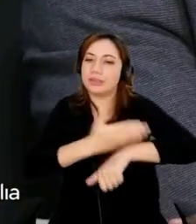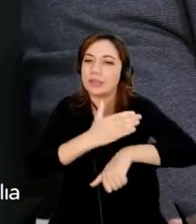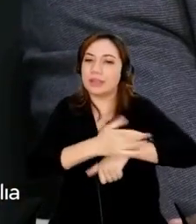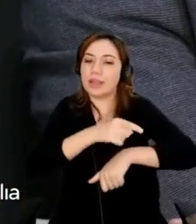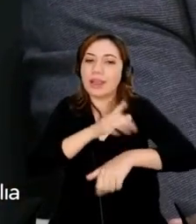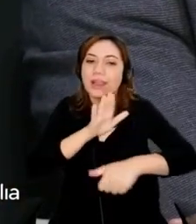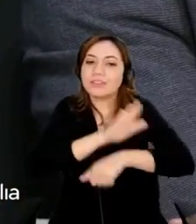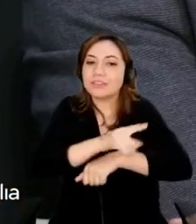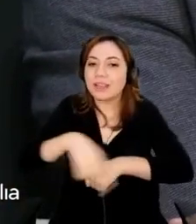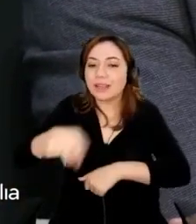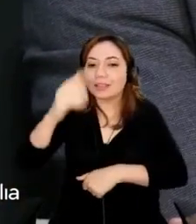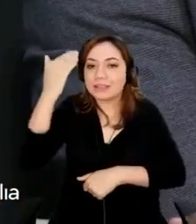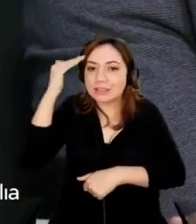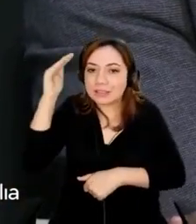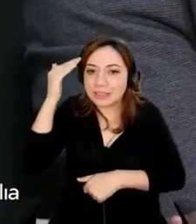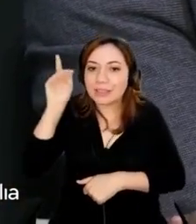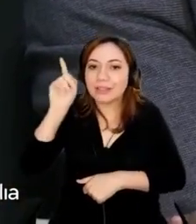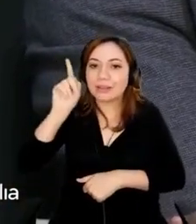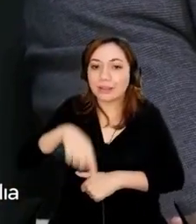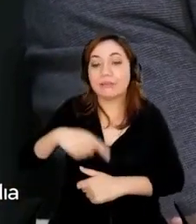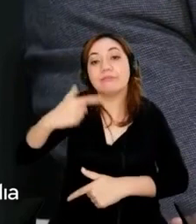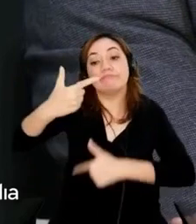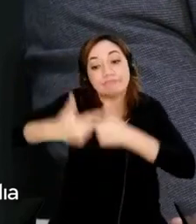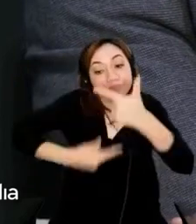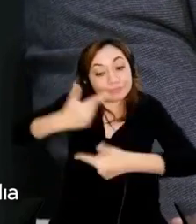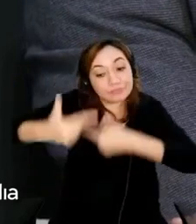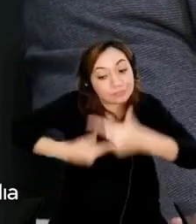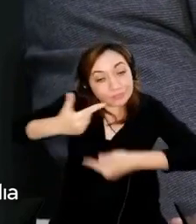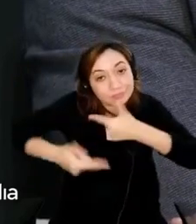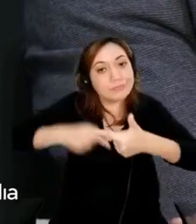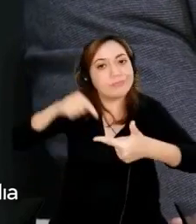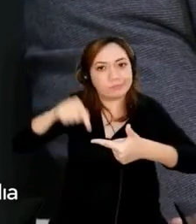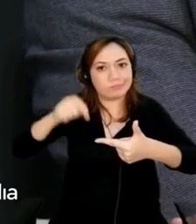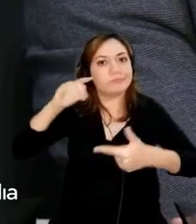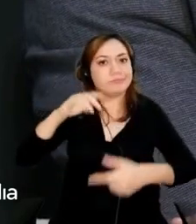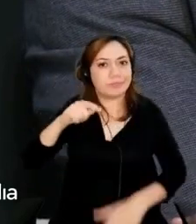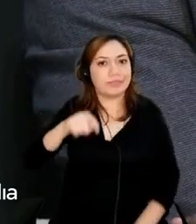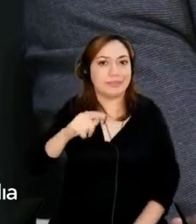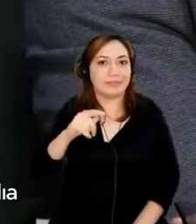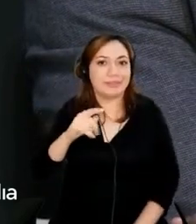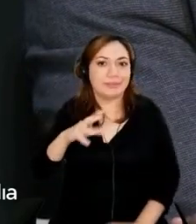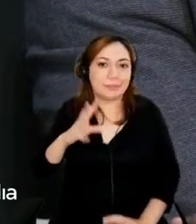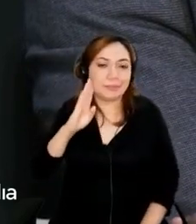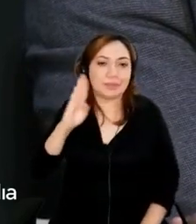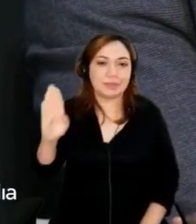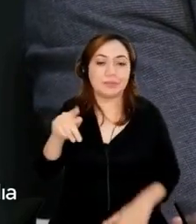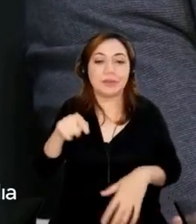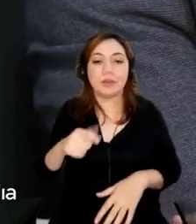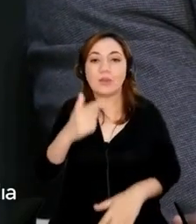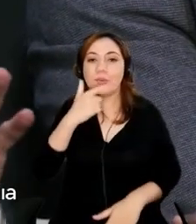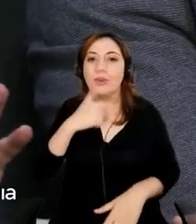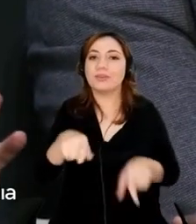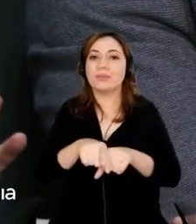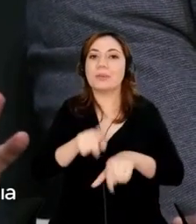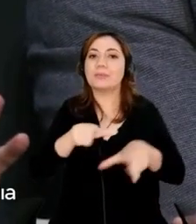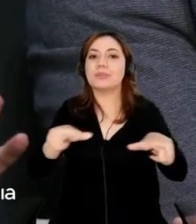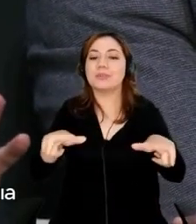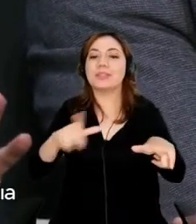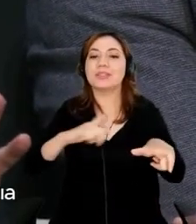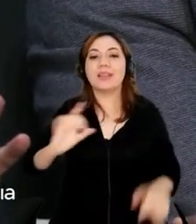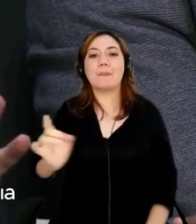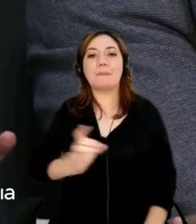how it works is key. Otherwise, it's going to be extremely difficult. But I think that people are also afraid of letting go